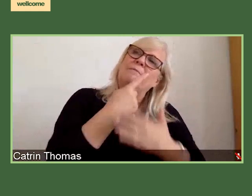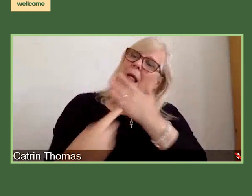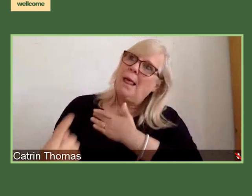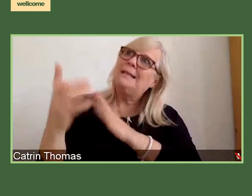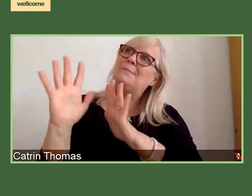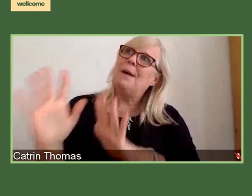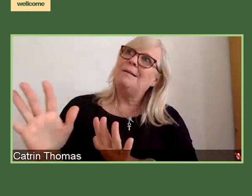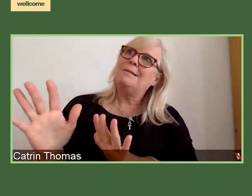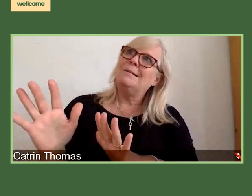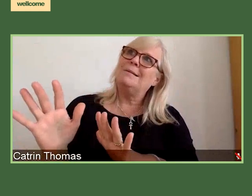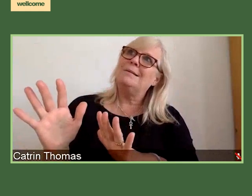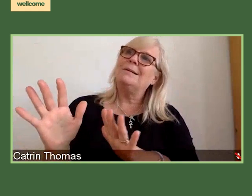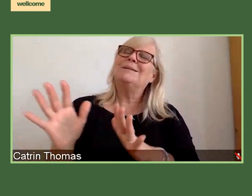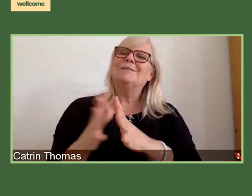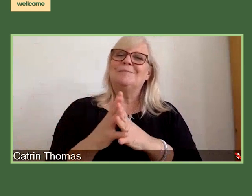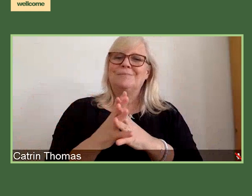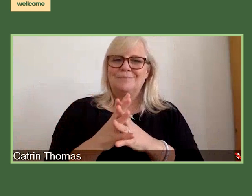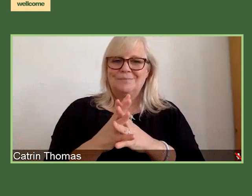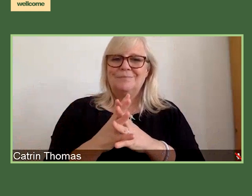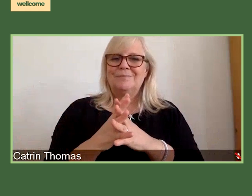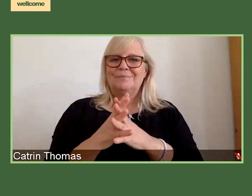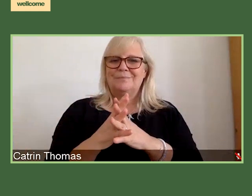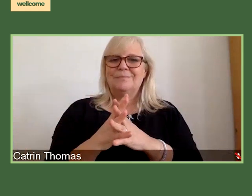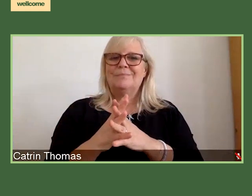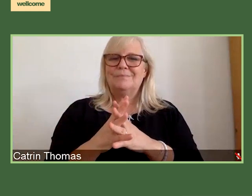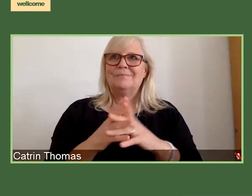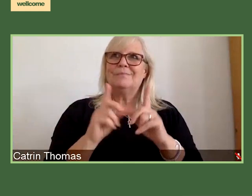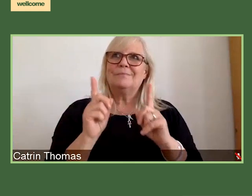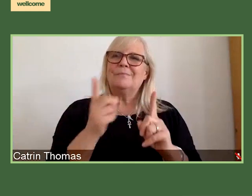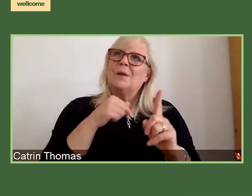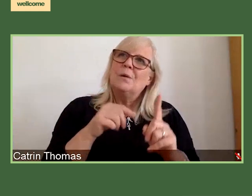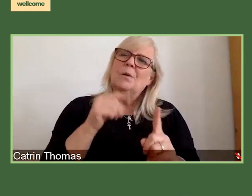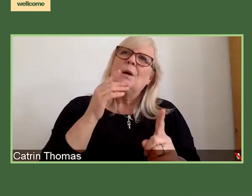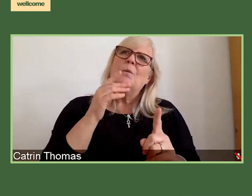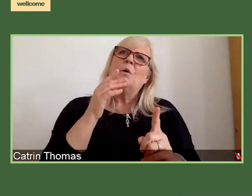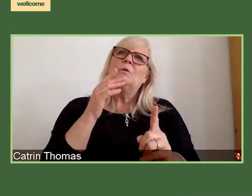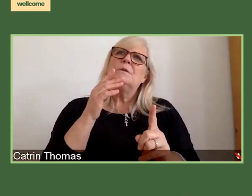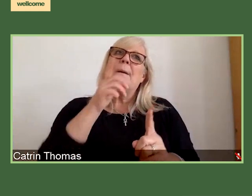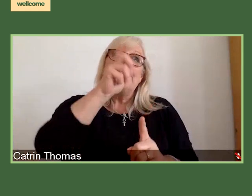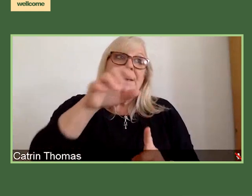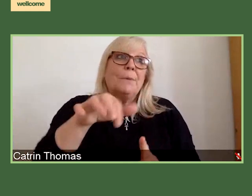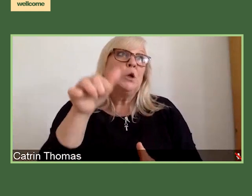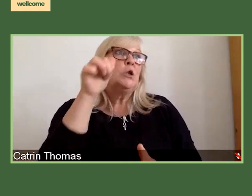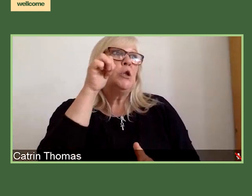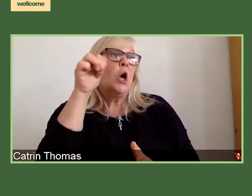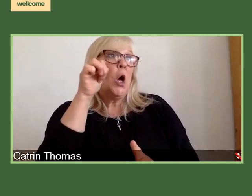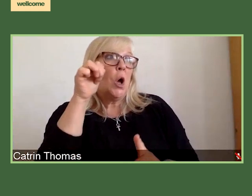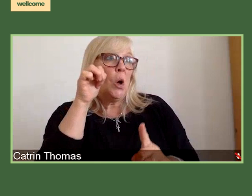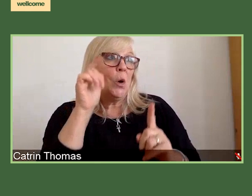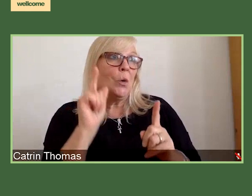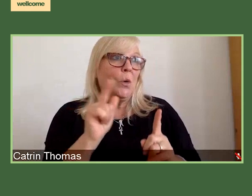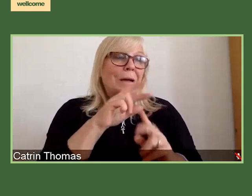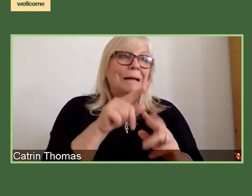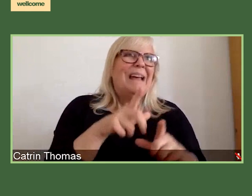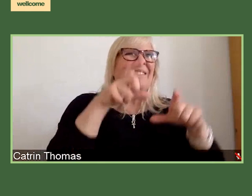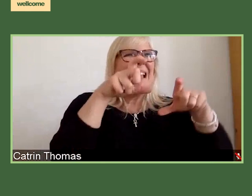And so, you know, I think what we're trying to do is to make sure that people know that if they are a postdoc in somebody's lab, that if they're sitting in that same